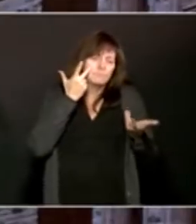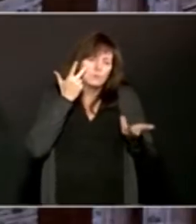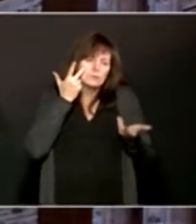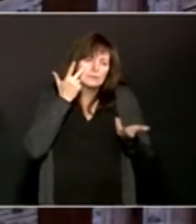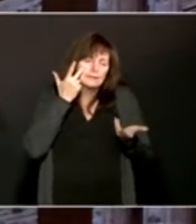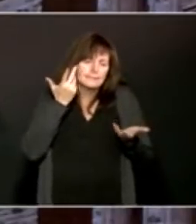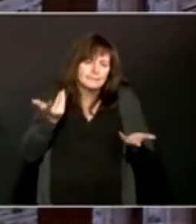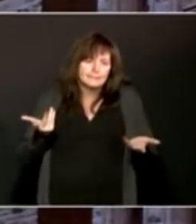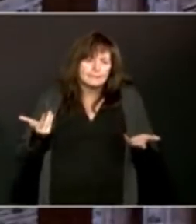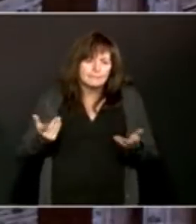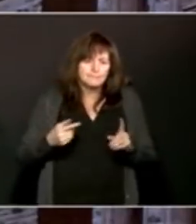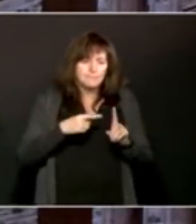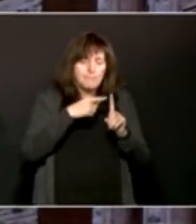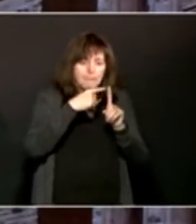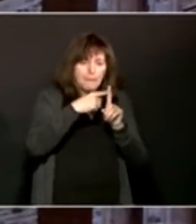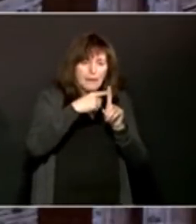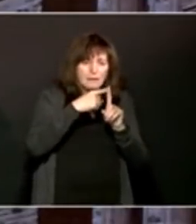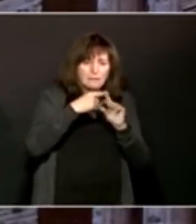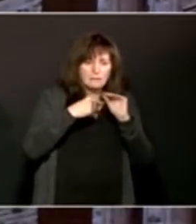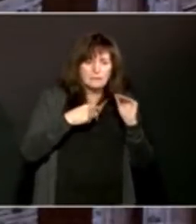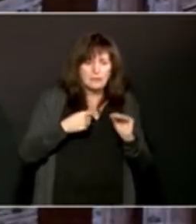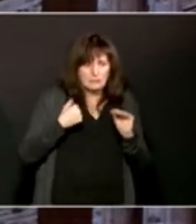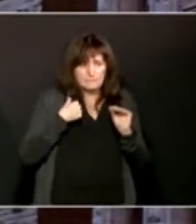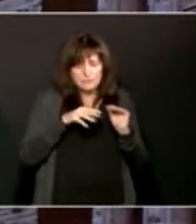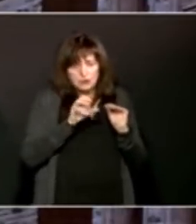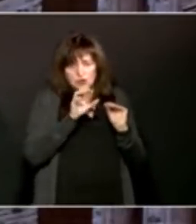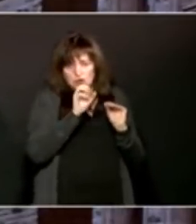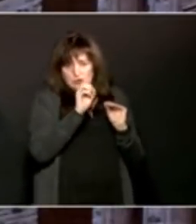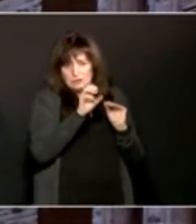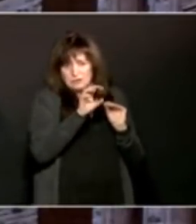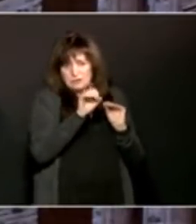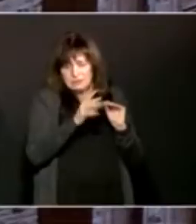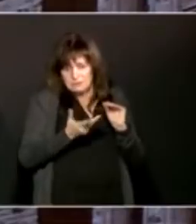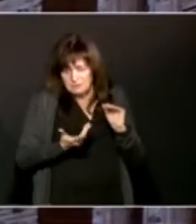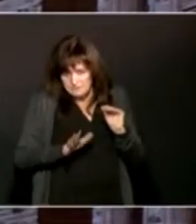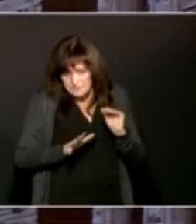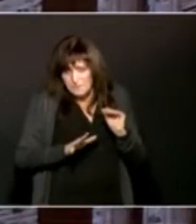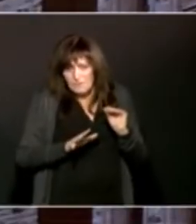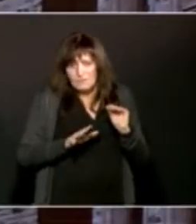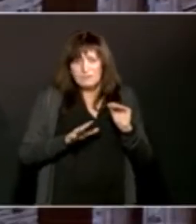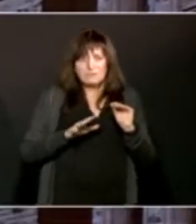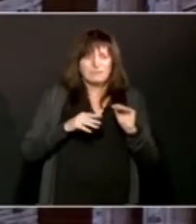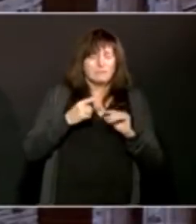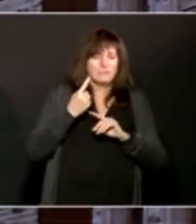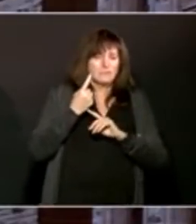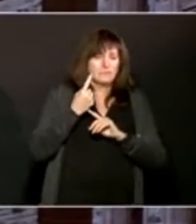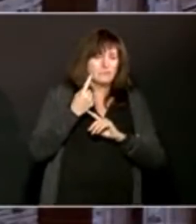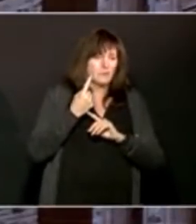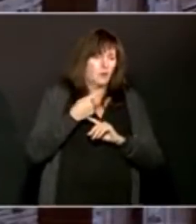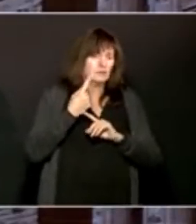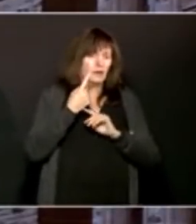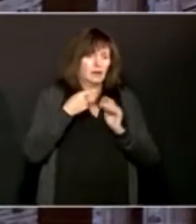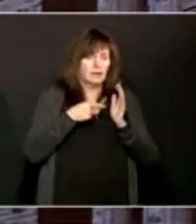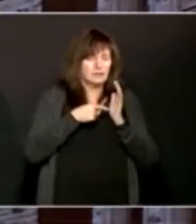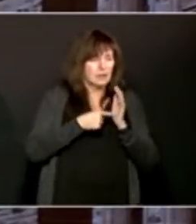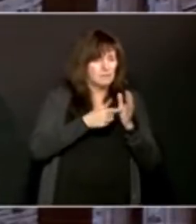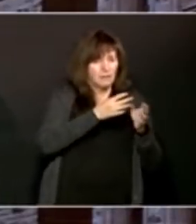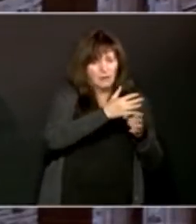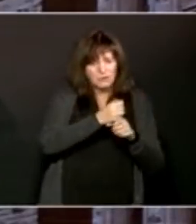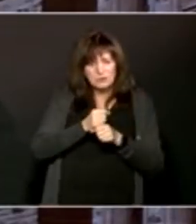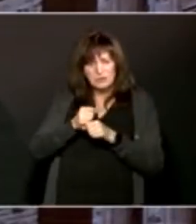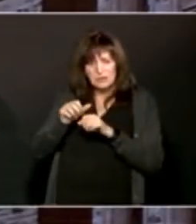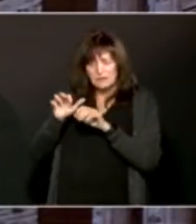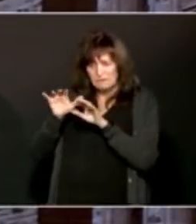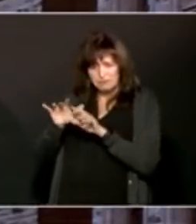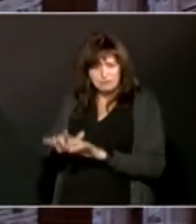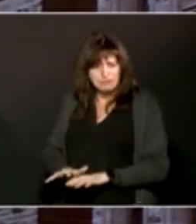that's in that one day, and that can be a matter of what the samples were and how they received. We've had some down even lower. So we do the seven